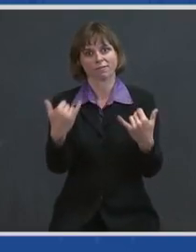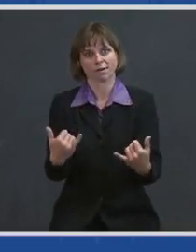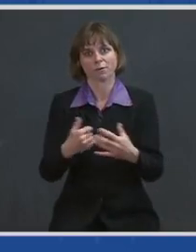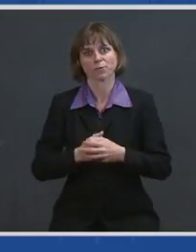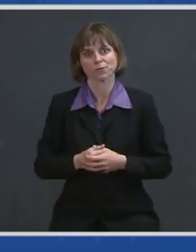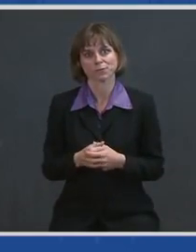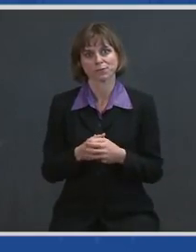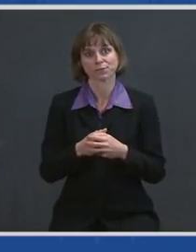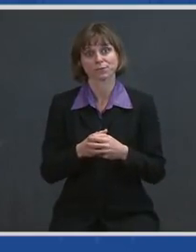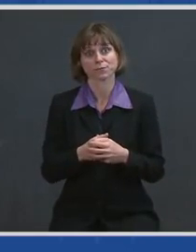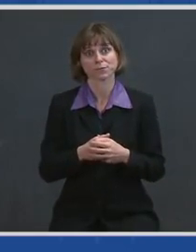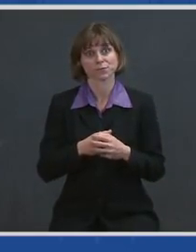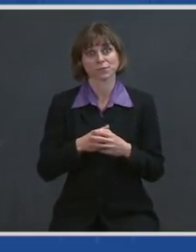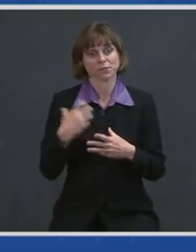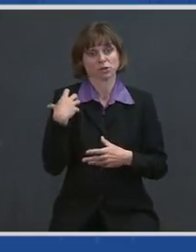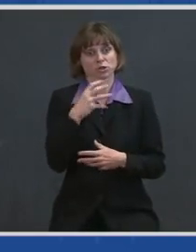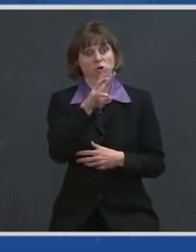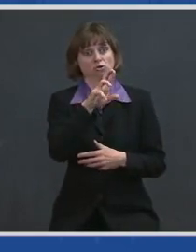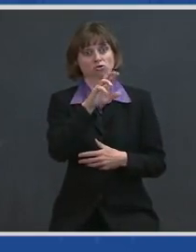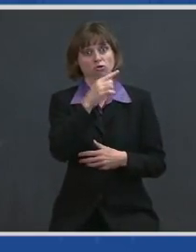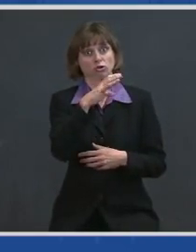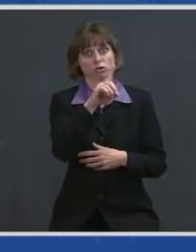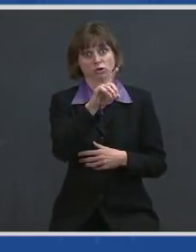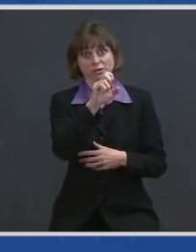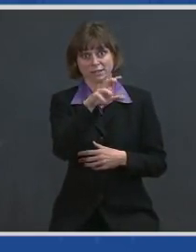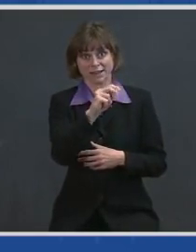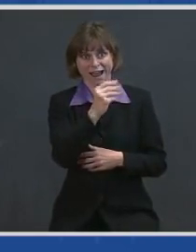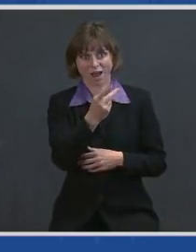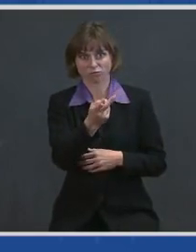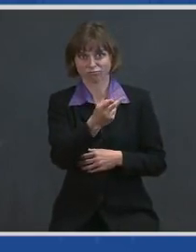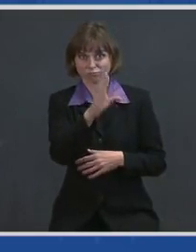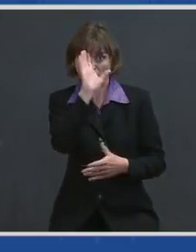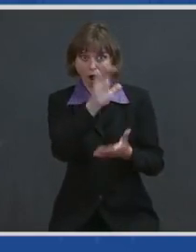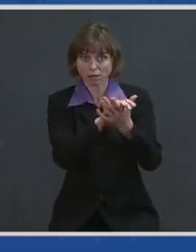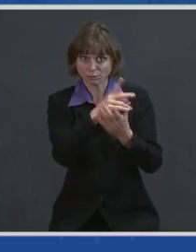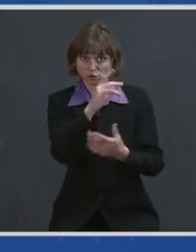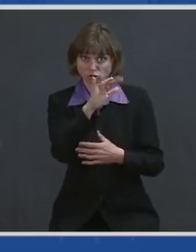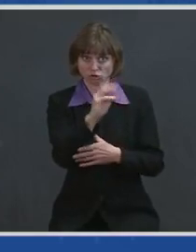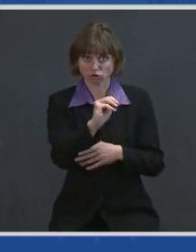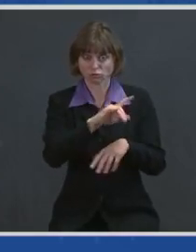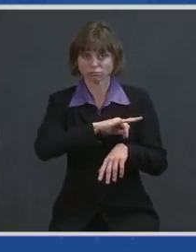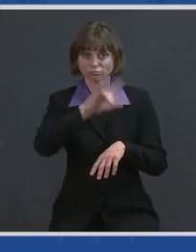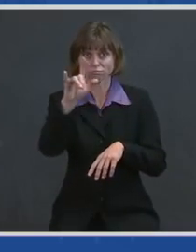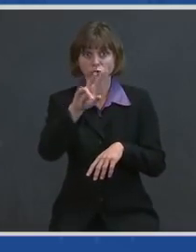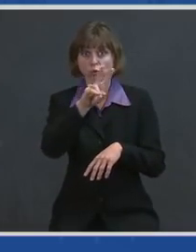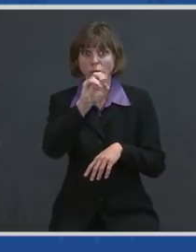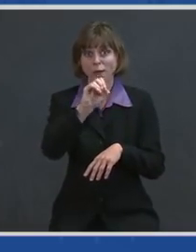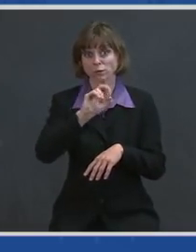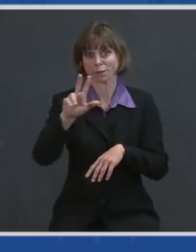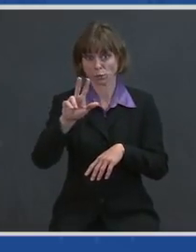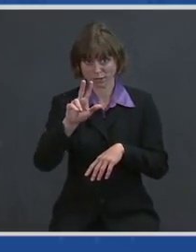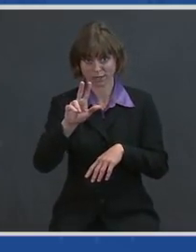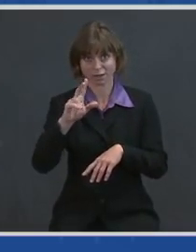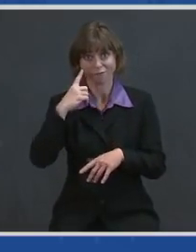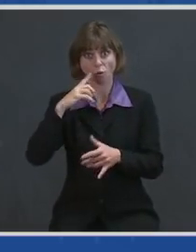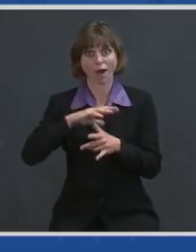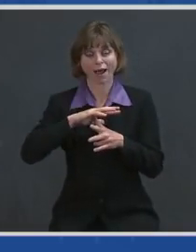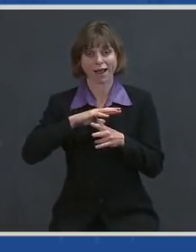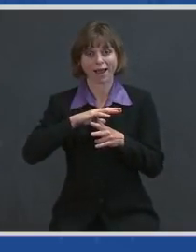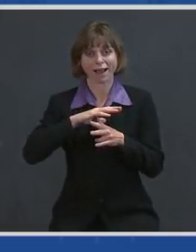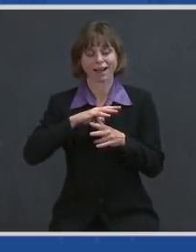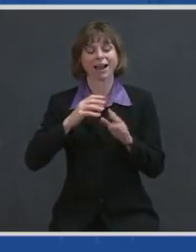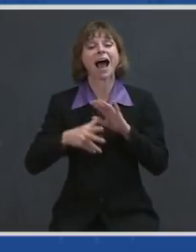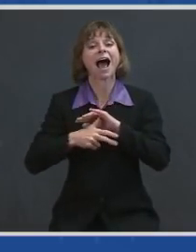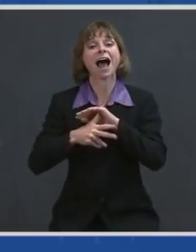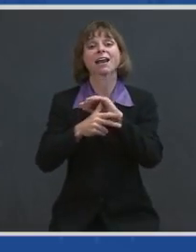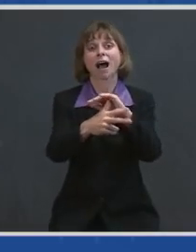General Richardson and her husband Jim deployed to war together in 2003 as helicopter battalion commanders flying dangerous missions